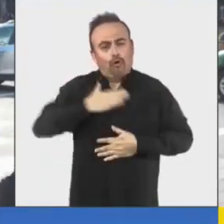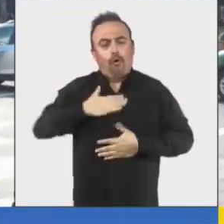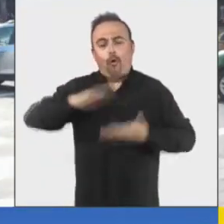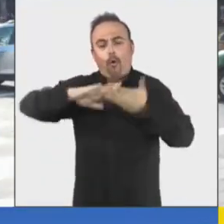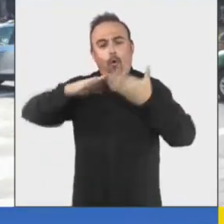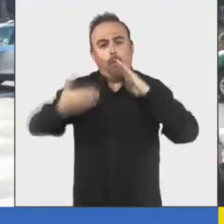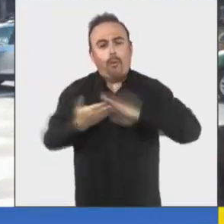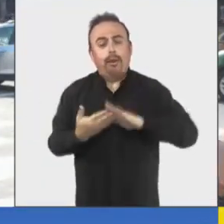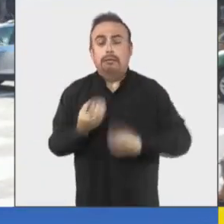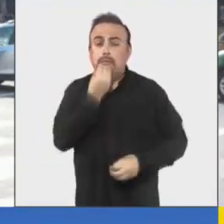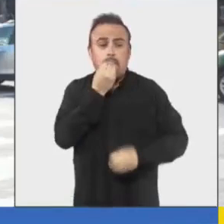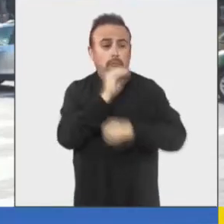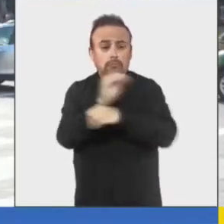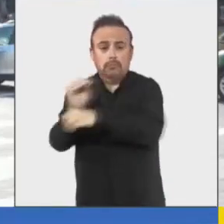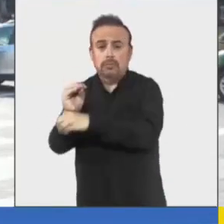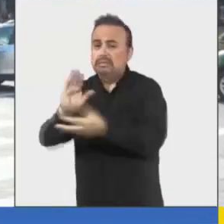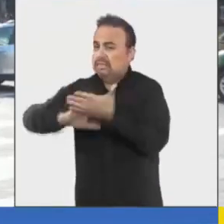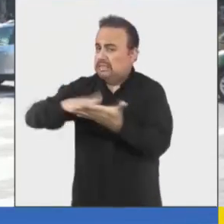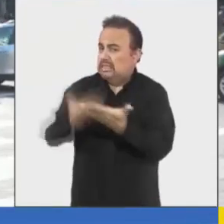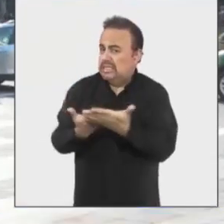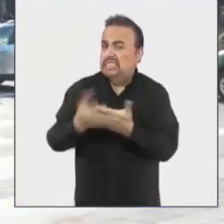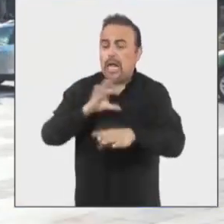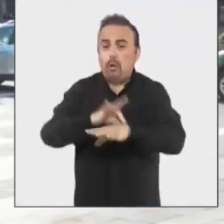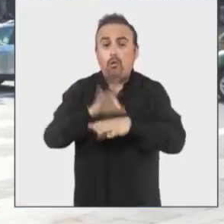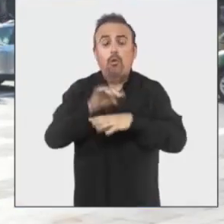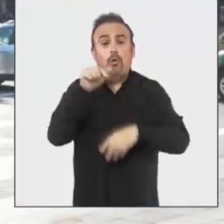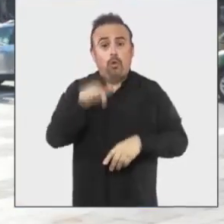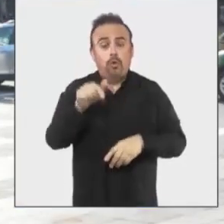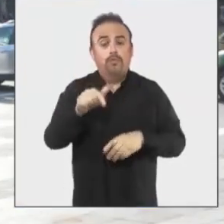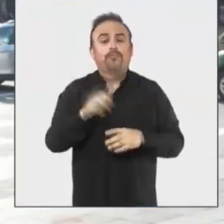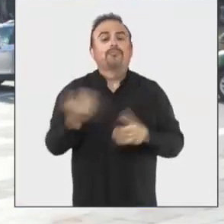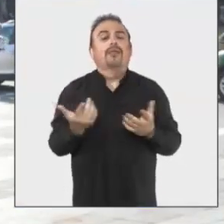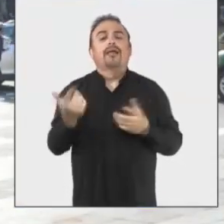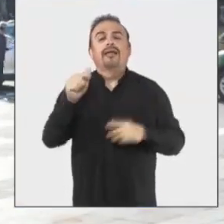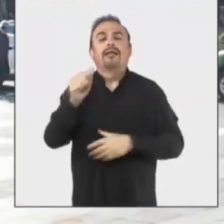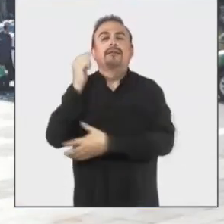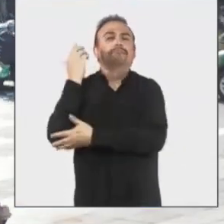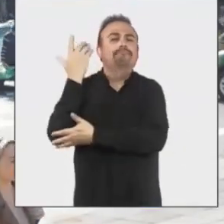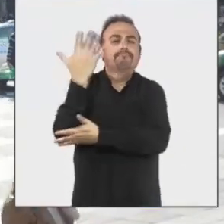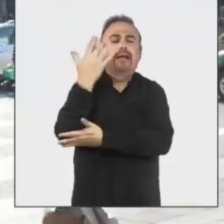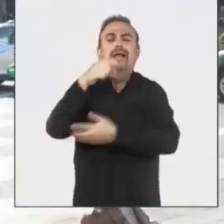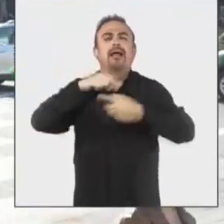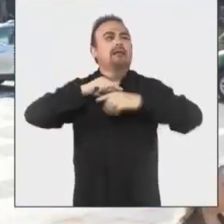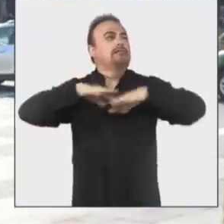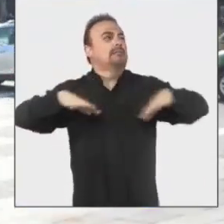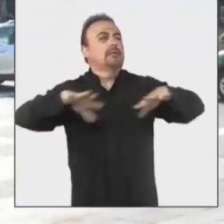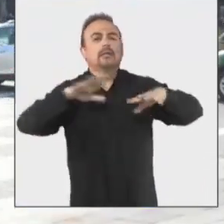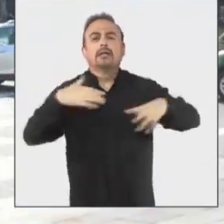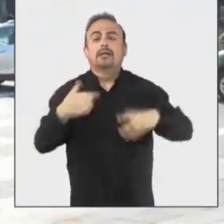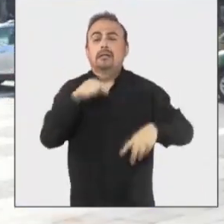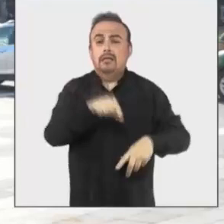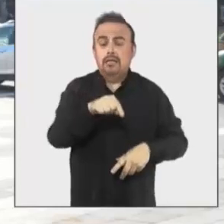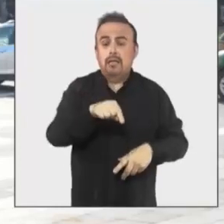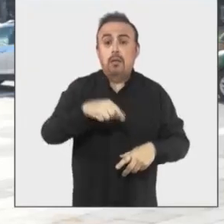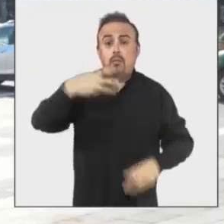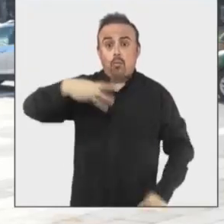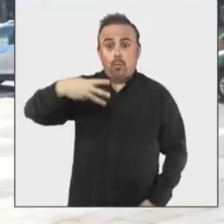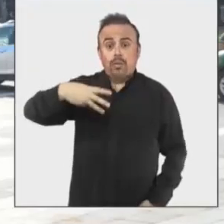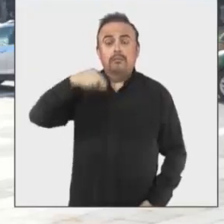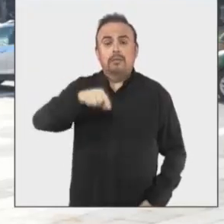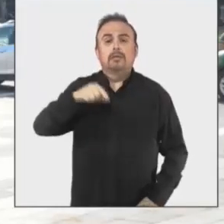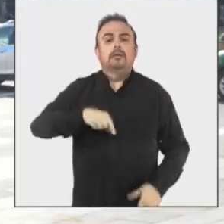saludable, it's that through the Direction of Medio Ambiente of the Municipality of Penquista, developed the Huertos